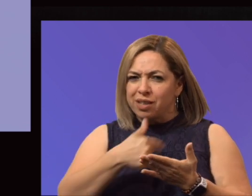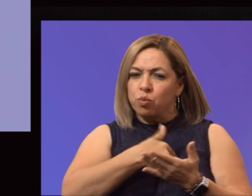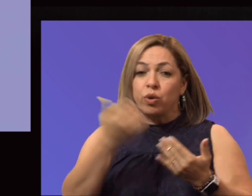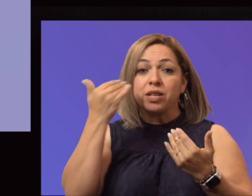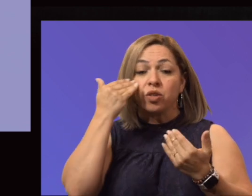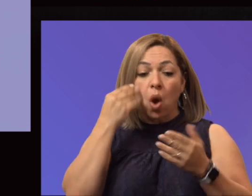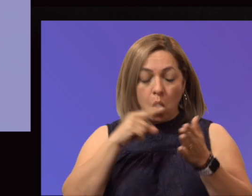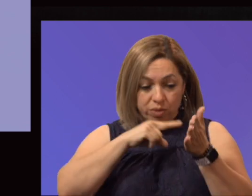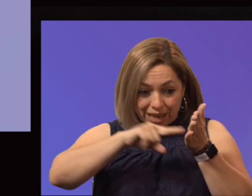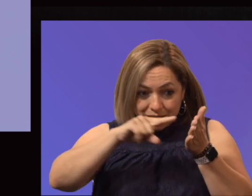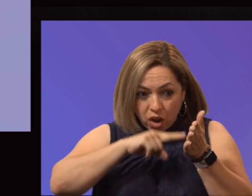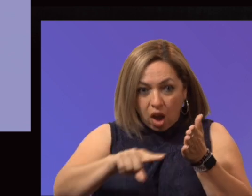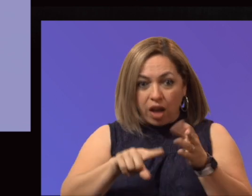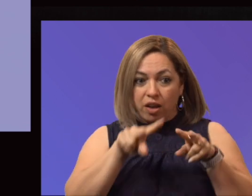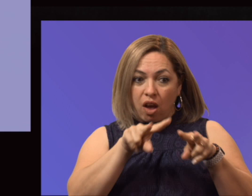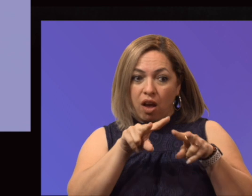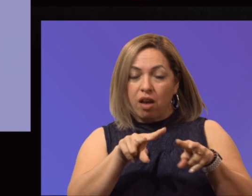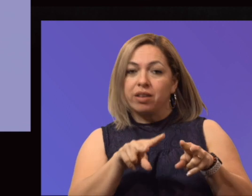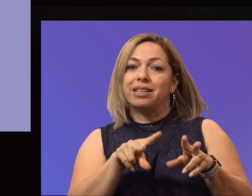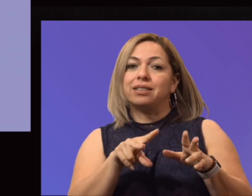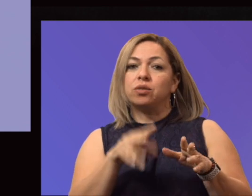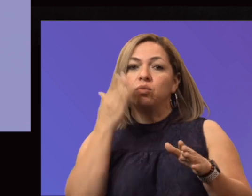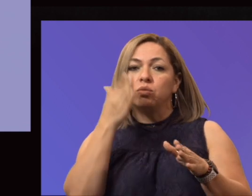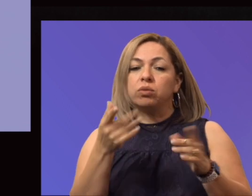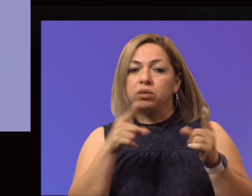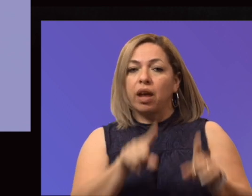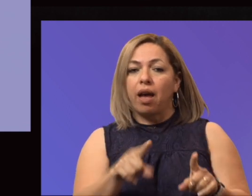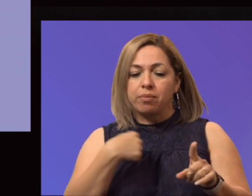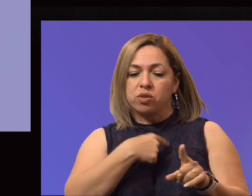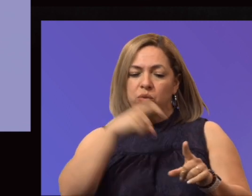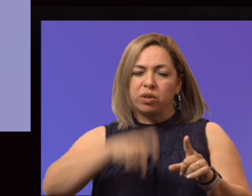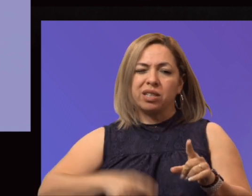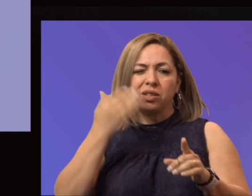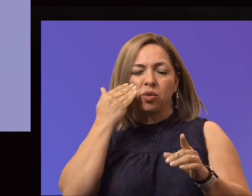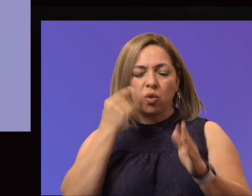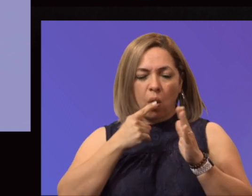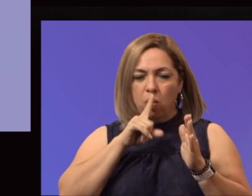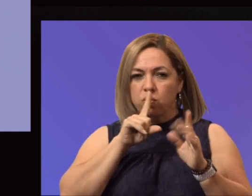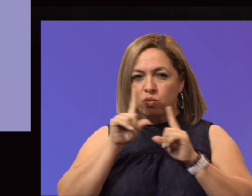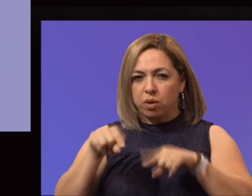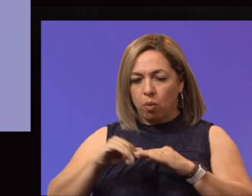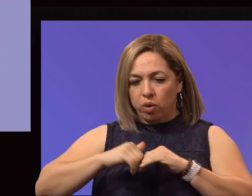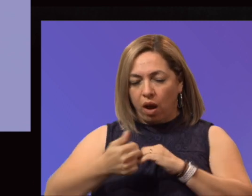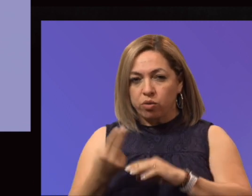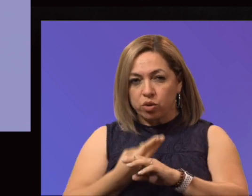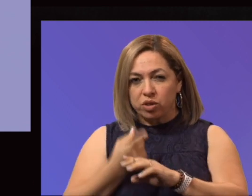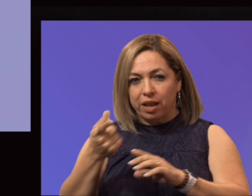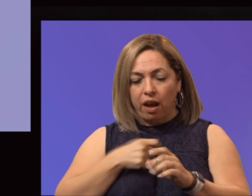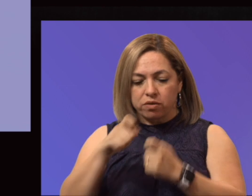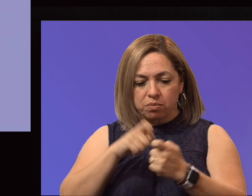detailed reporting of how we're utilizing these resources, and they are very specific requirements of how we spend them. So